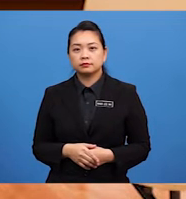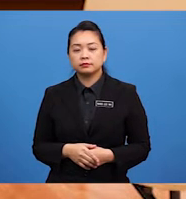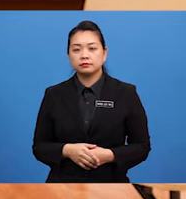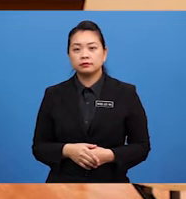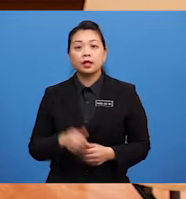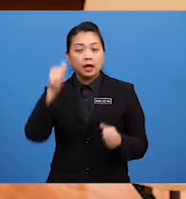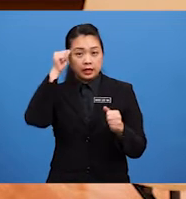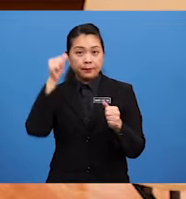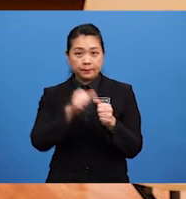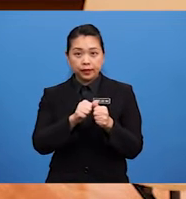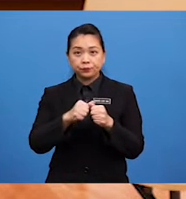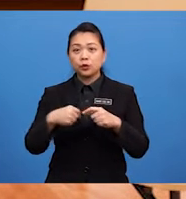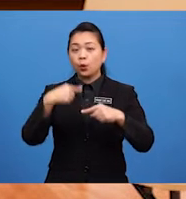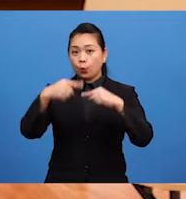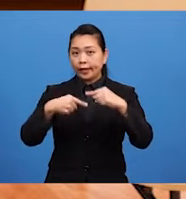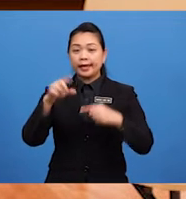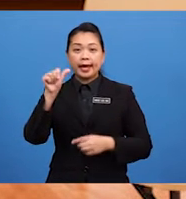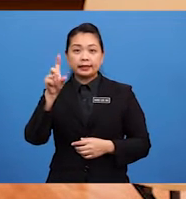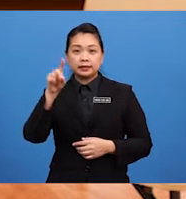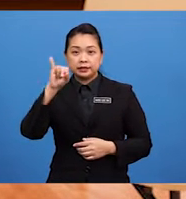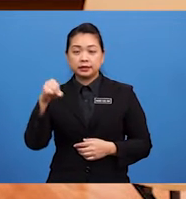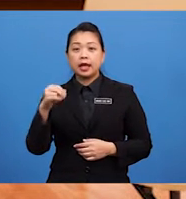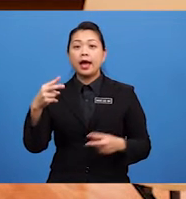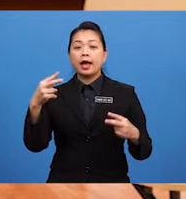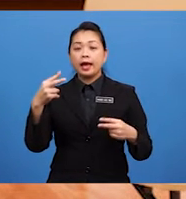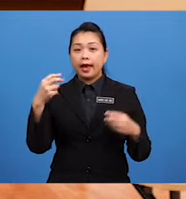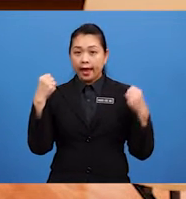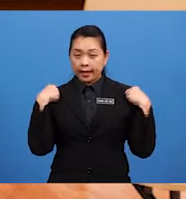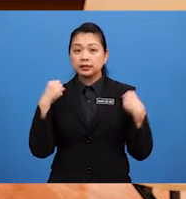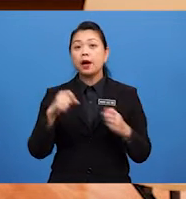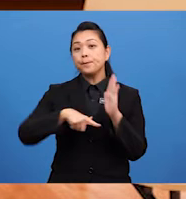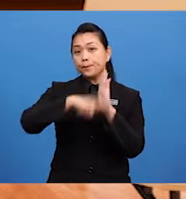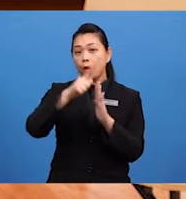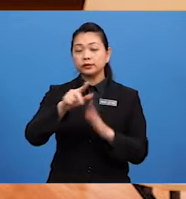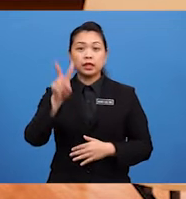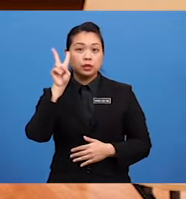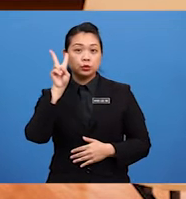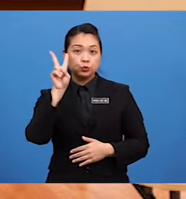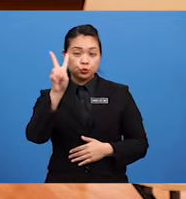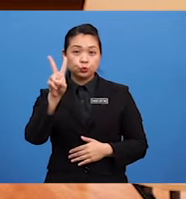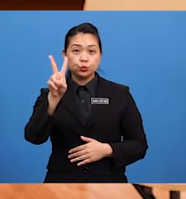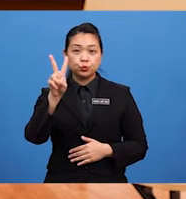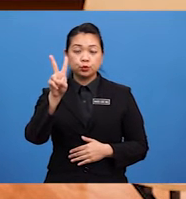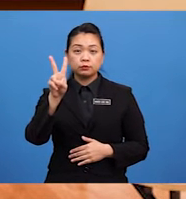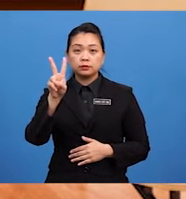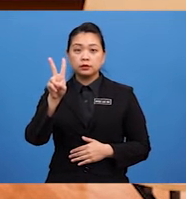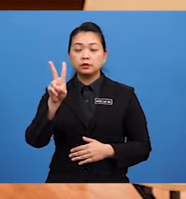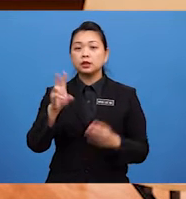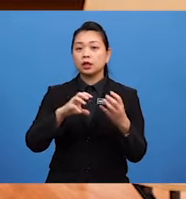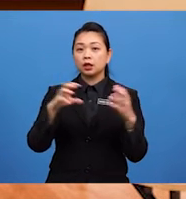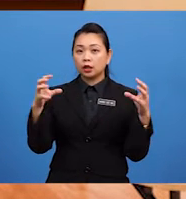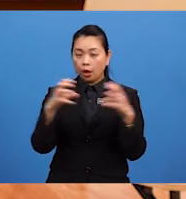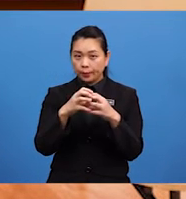Remember When the adjectives Has more than Two syllables The combination